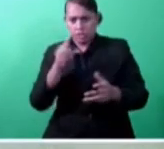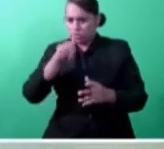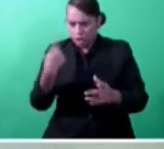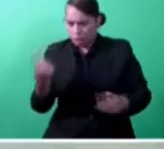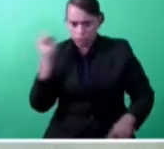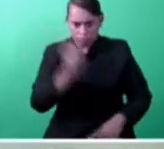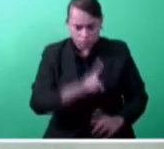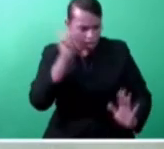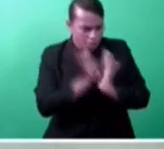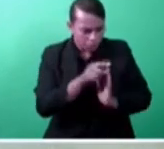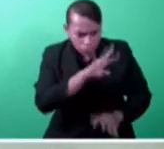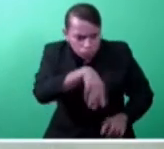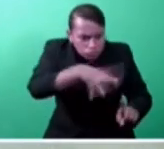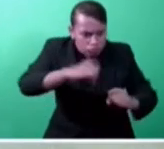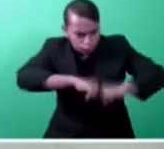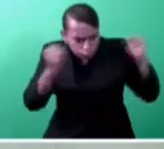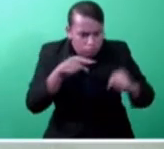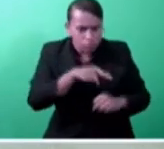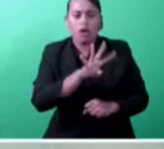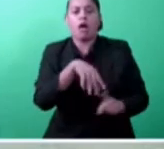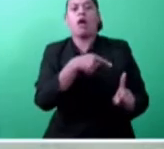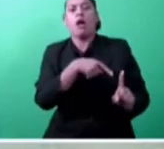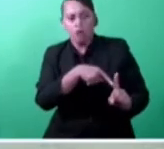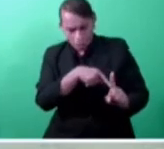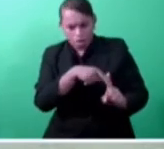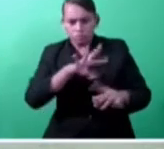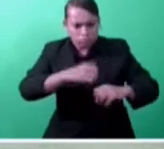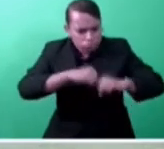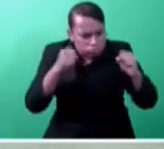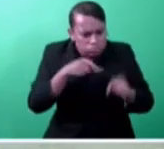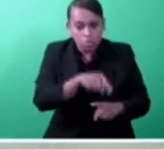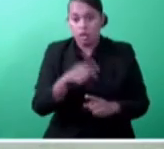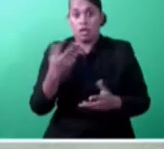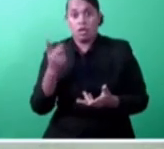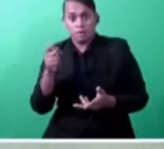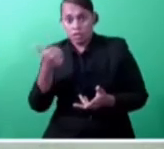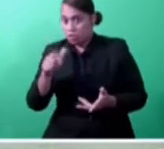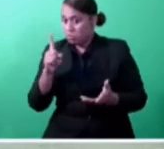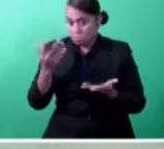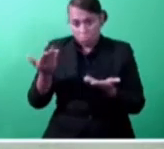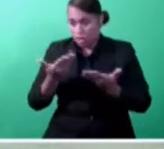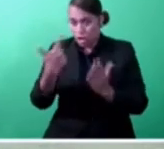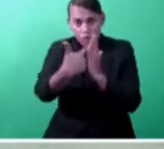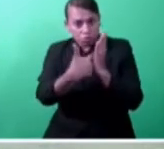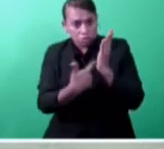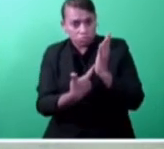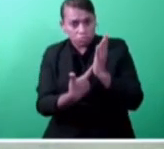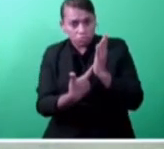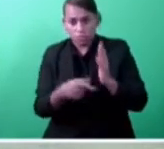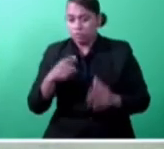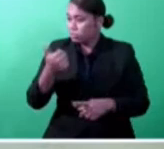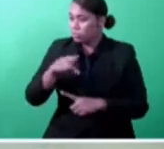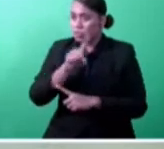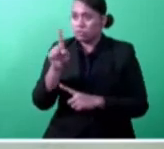Mr. Speaker Sir, the municipalities will provide a list of registered businesses to all agencies to help in compliance.